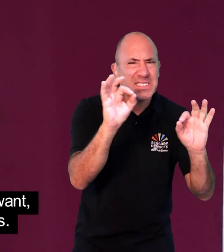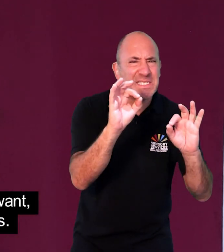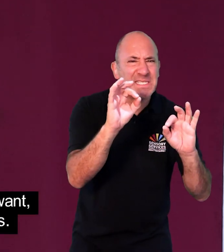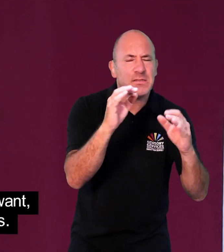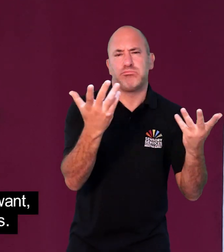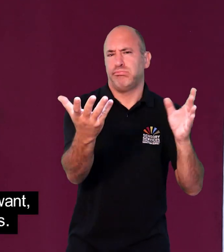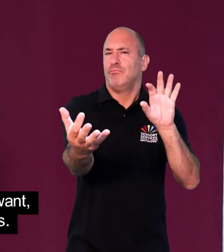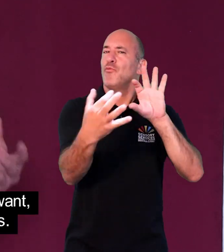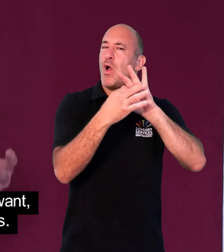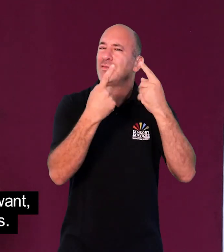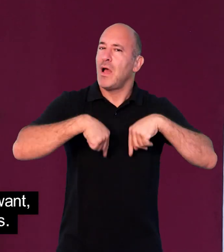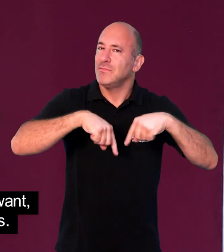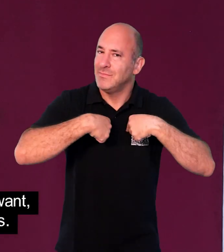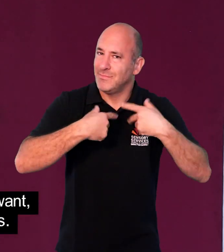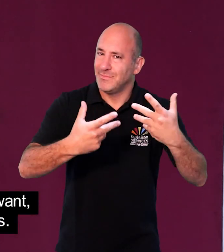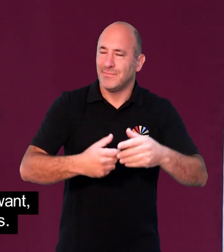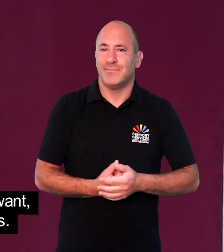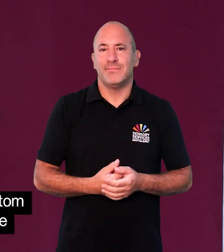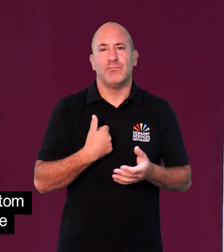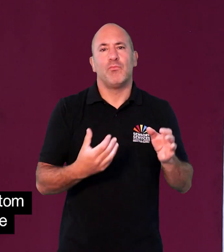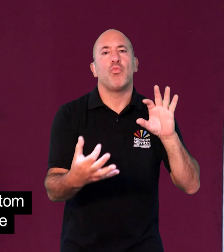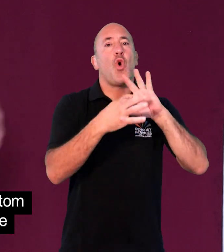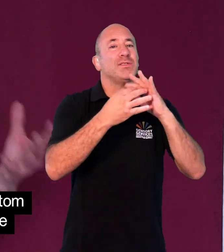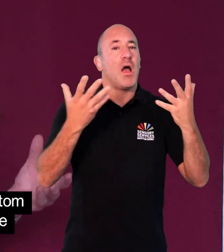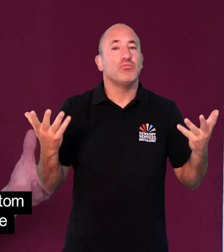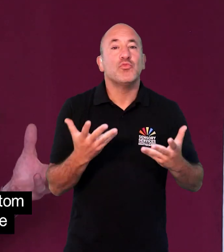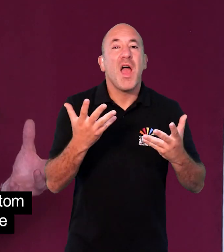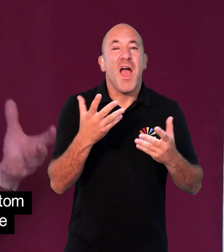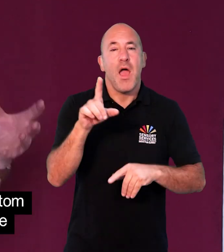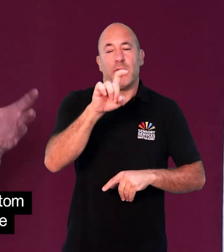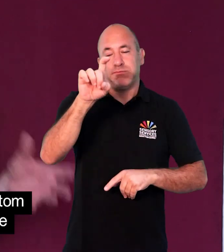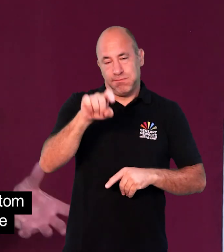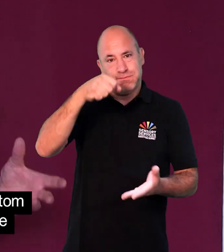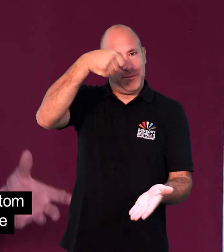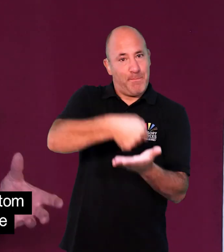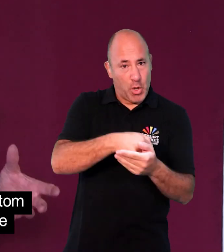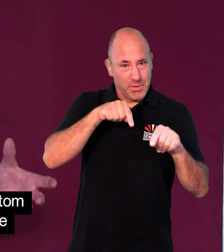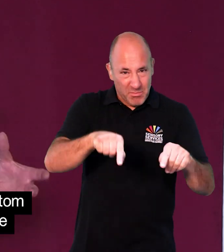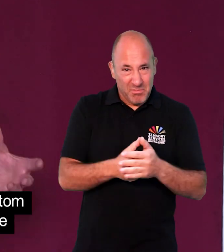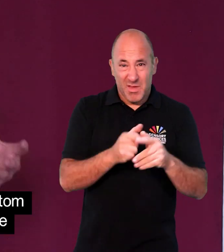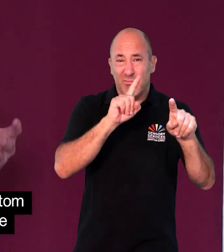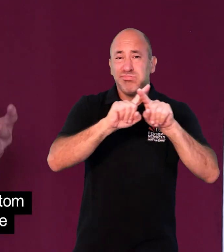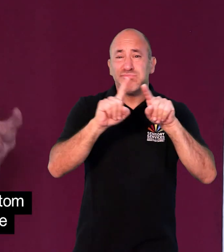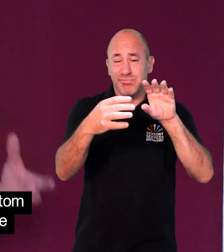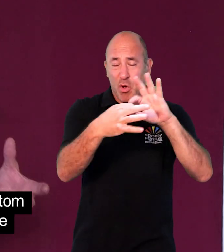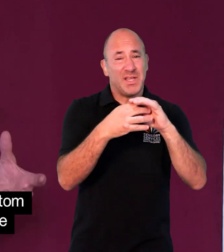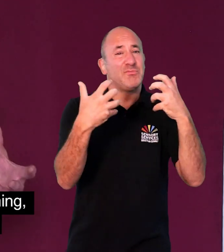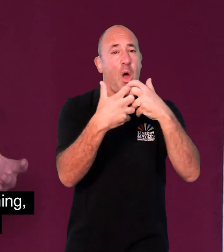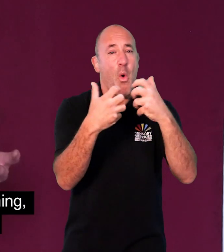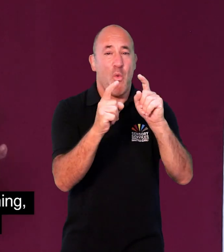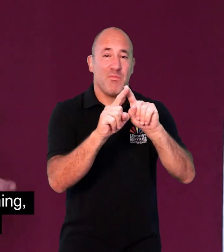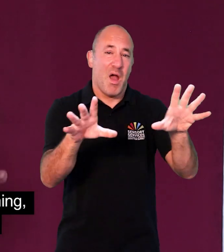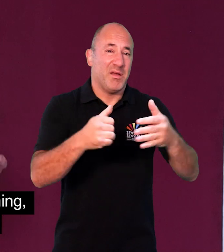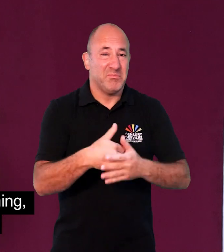you want, please get in contact with us. All our contacts are at the bottom of the page and they include